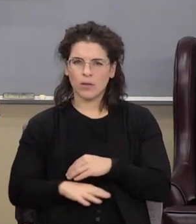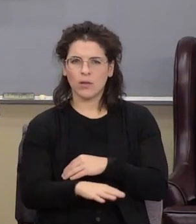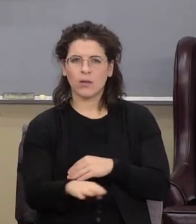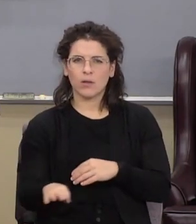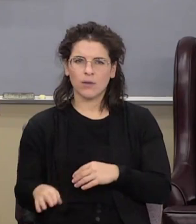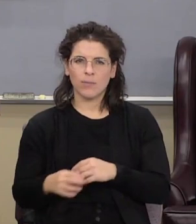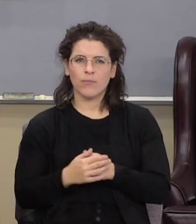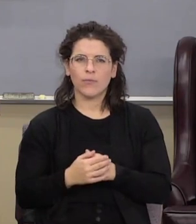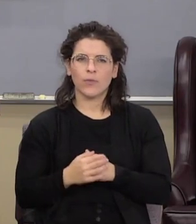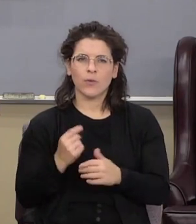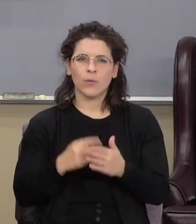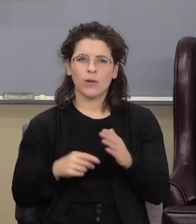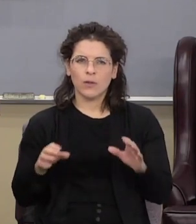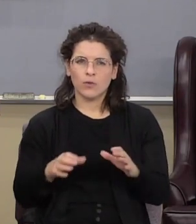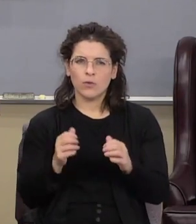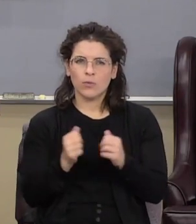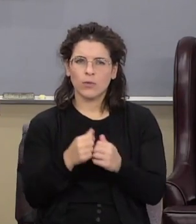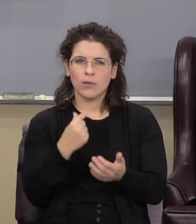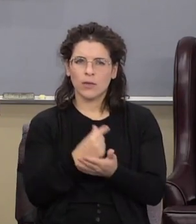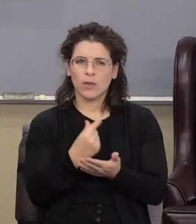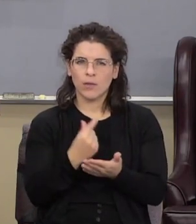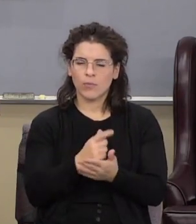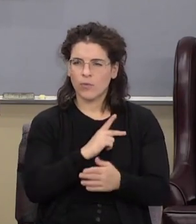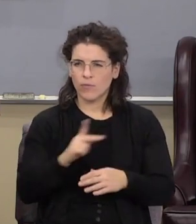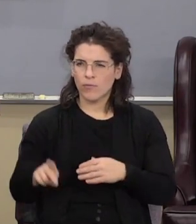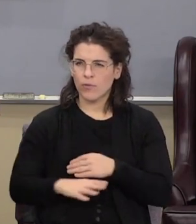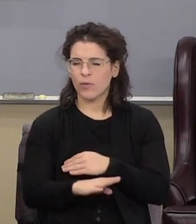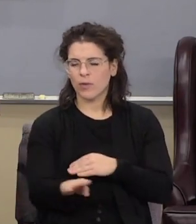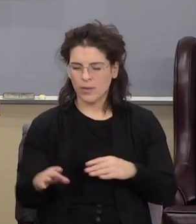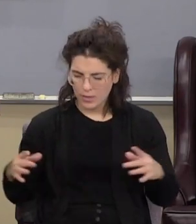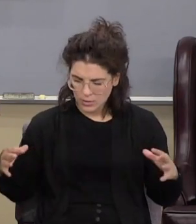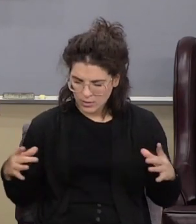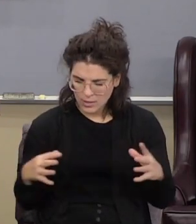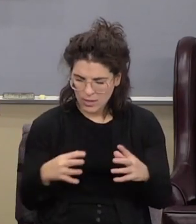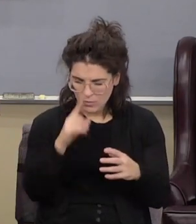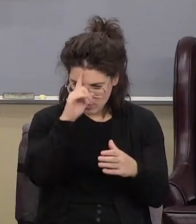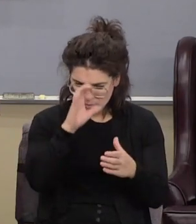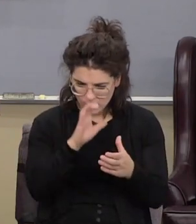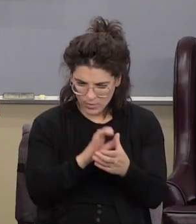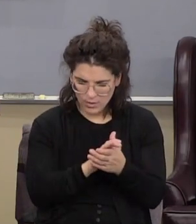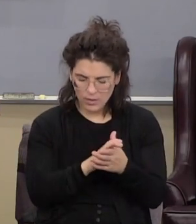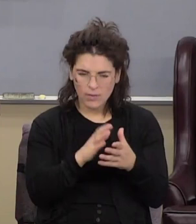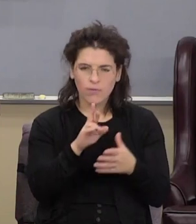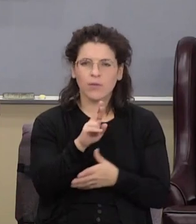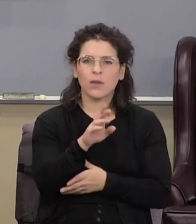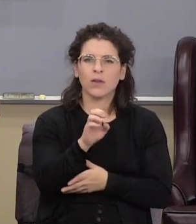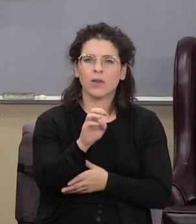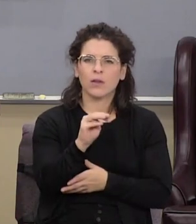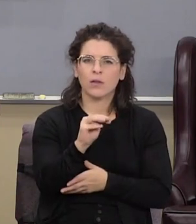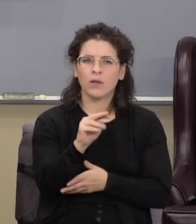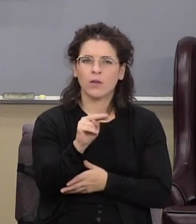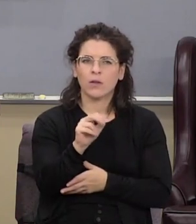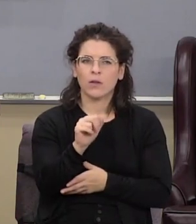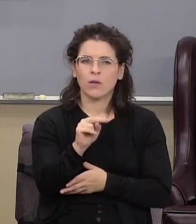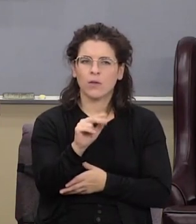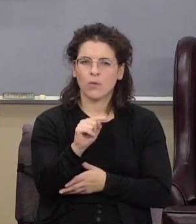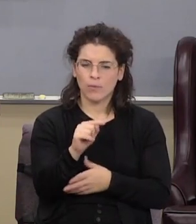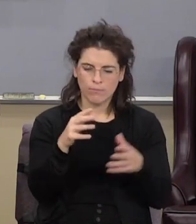what he's doing with the gospel of the kingdom is he's gathering a believing remnant among the apostate nation